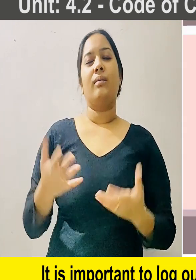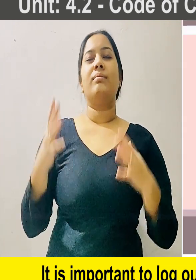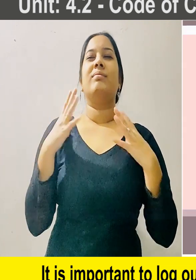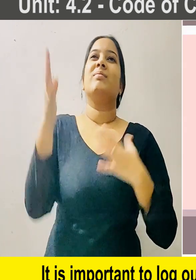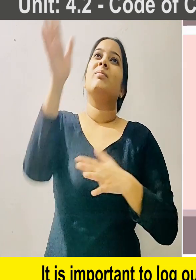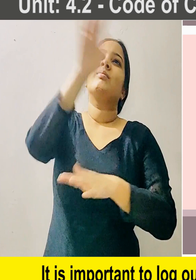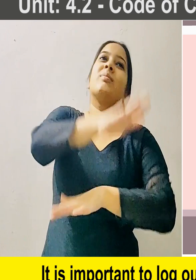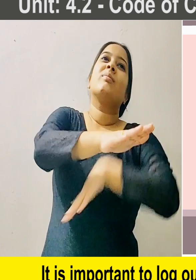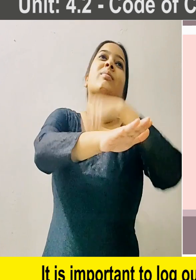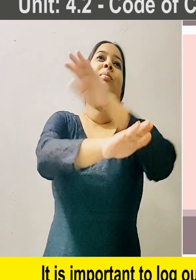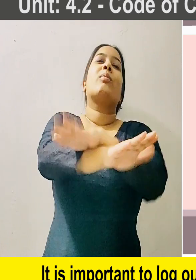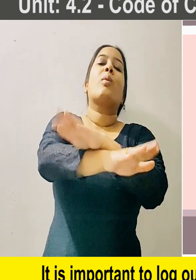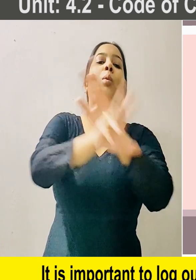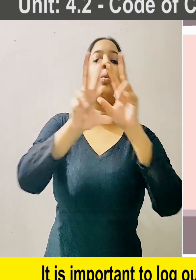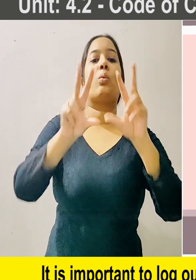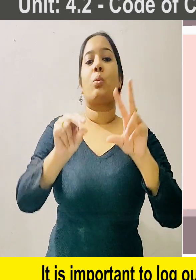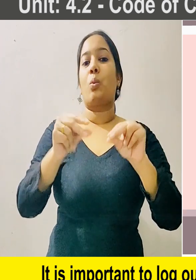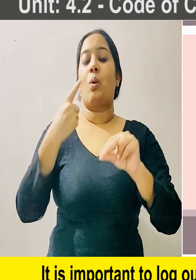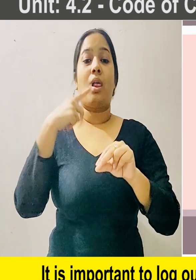as a footrest.